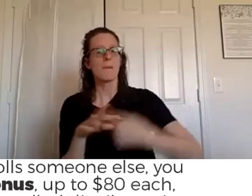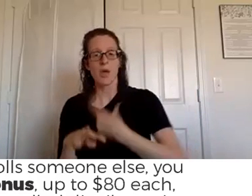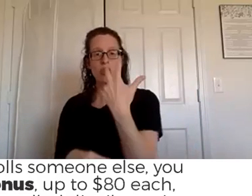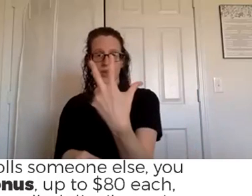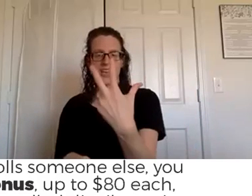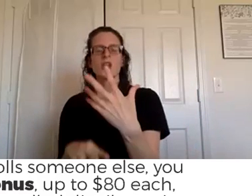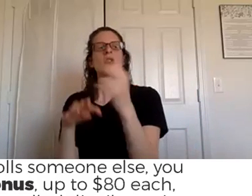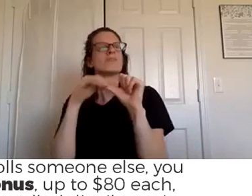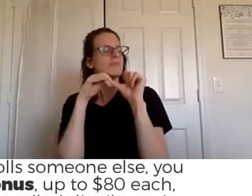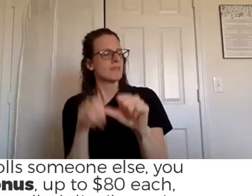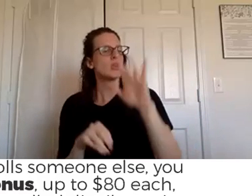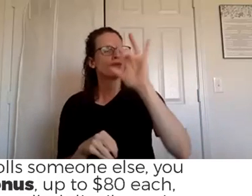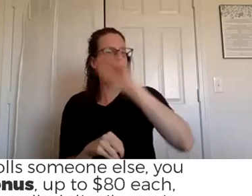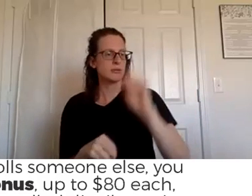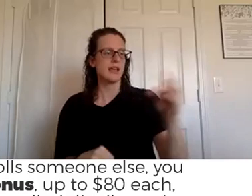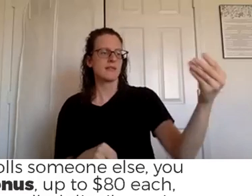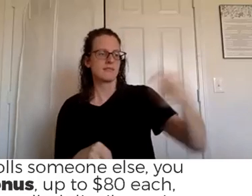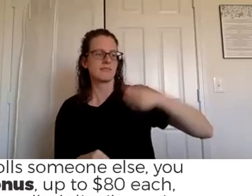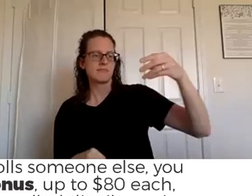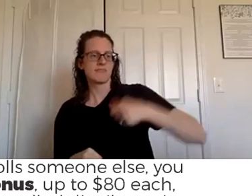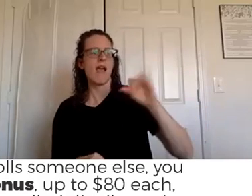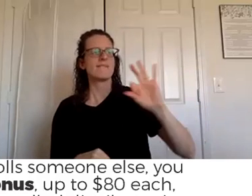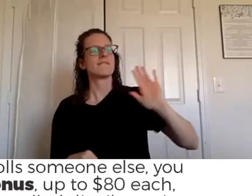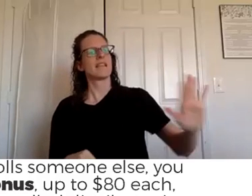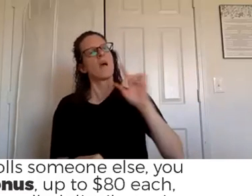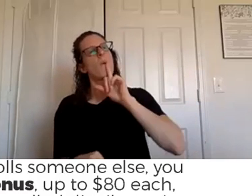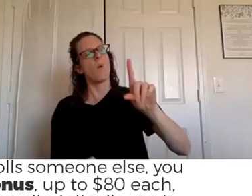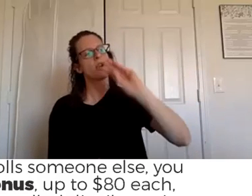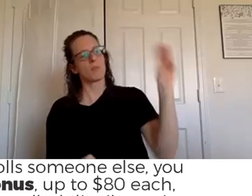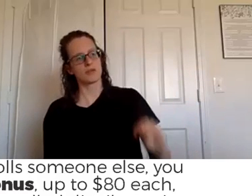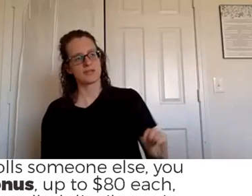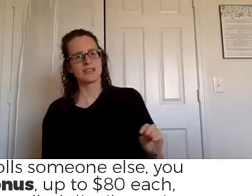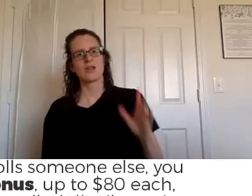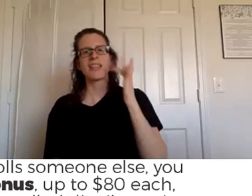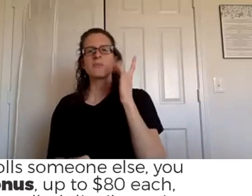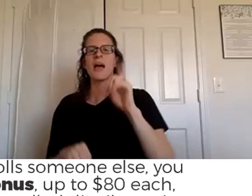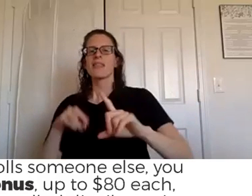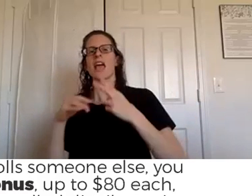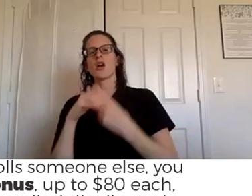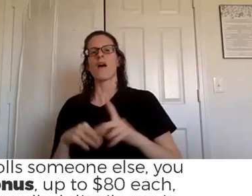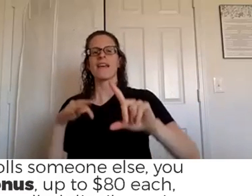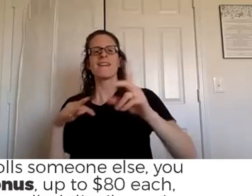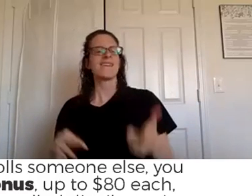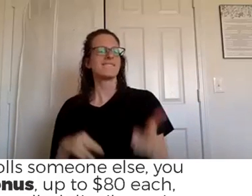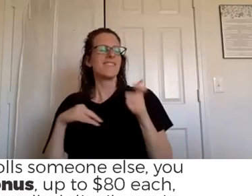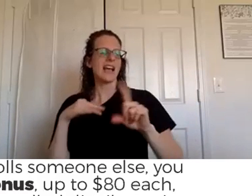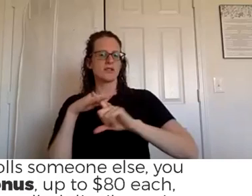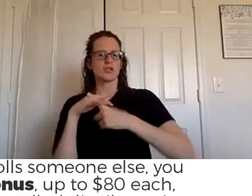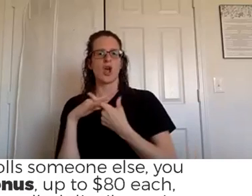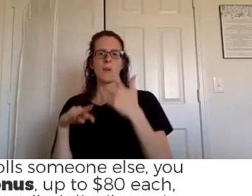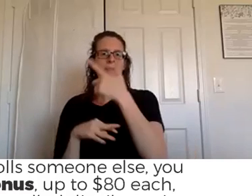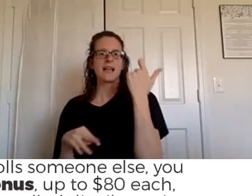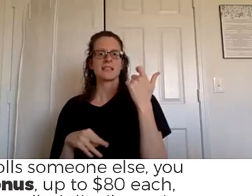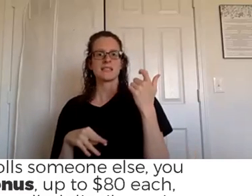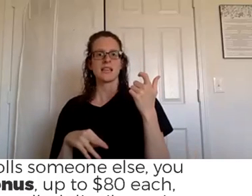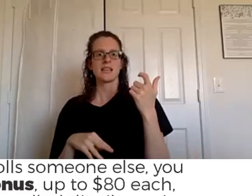25 of that so that's why they call it the fast start bonus is because you get a fast start